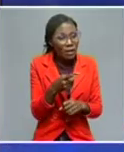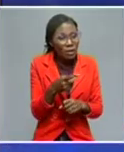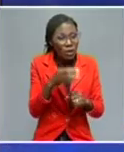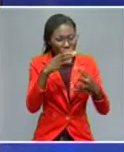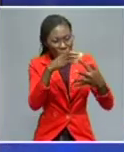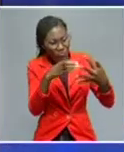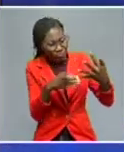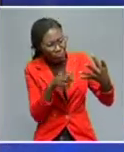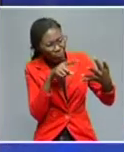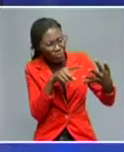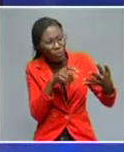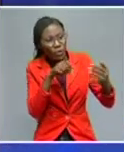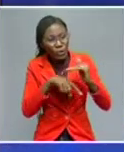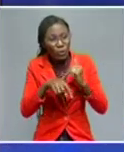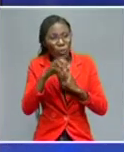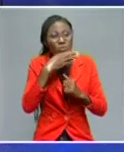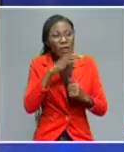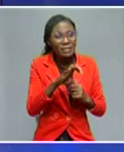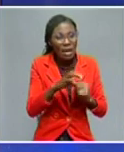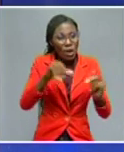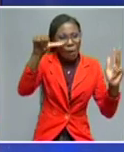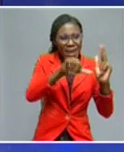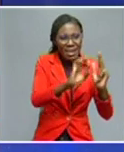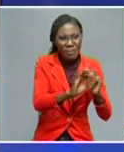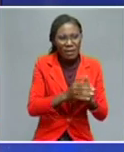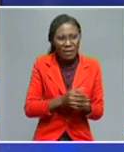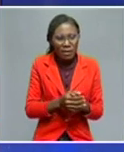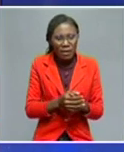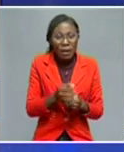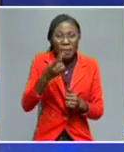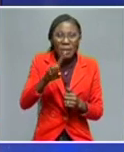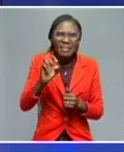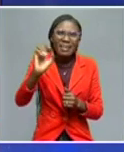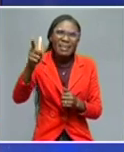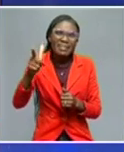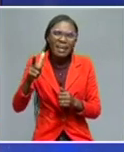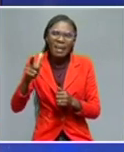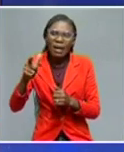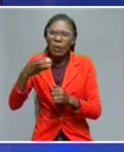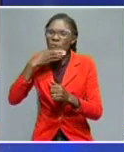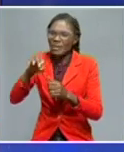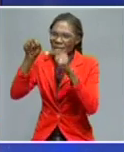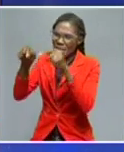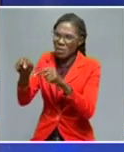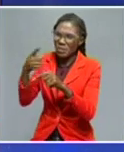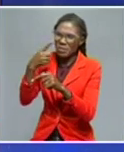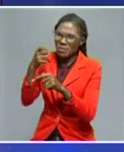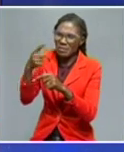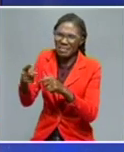Russia as… it was an enemy, but then Russia is now characterized as an adversary.